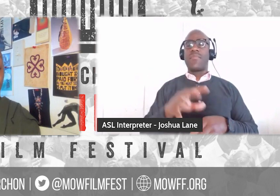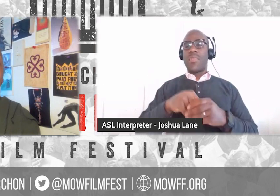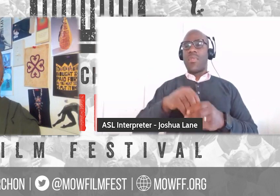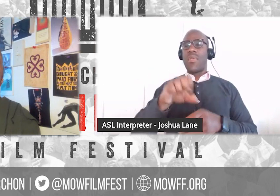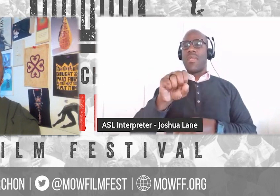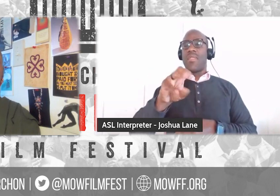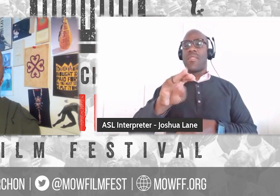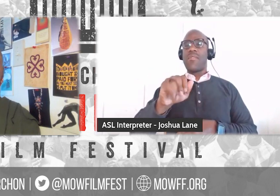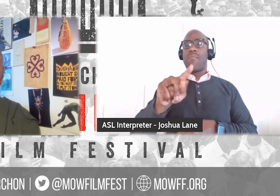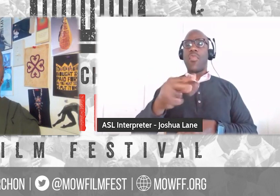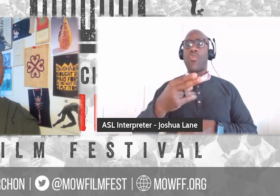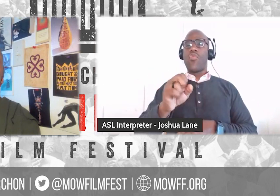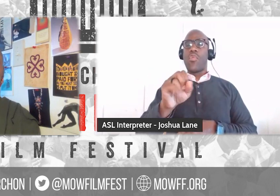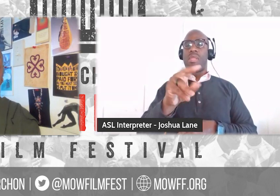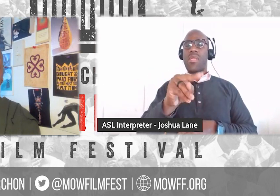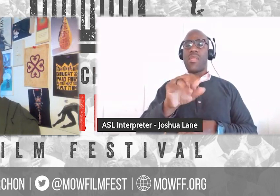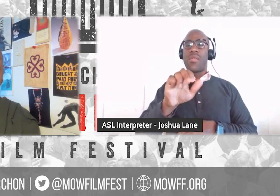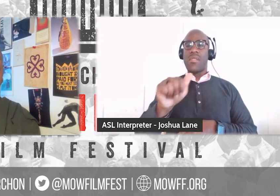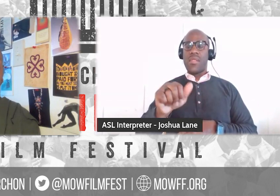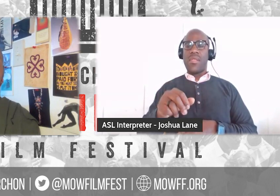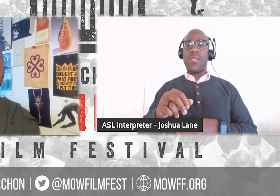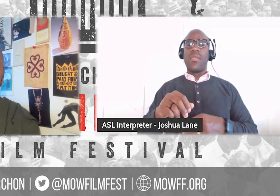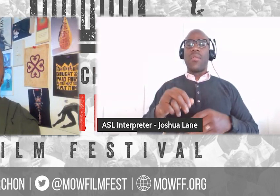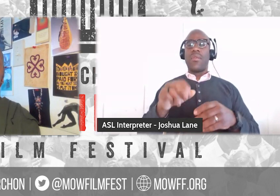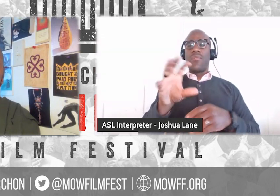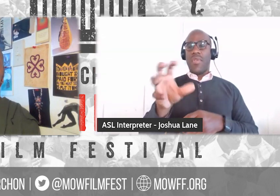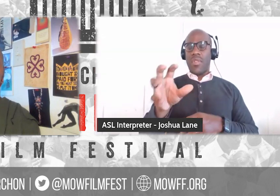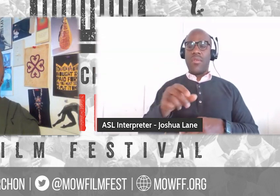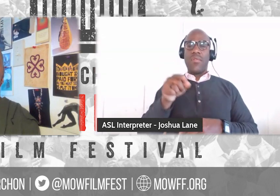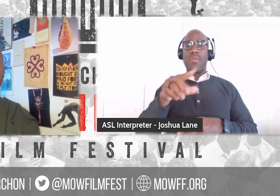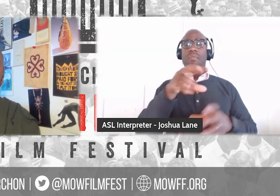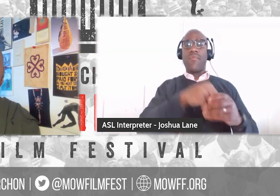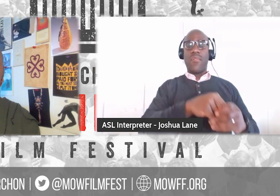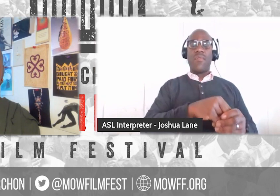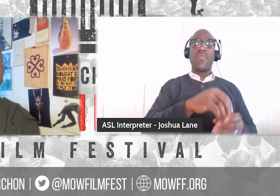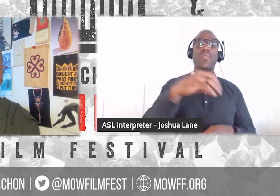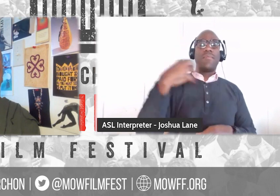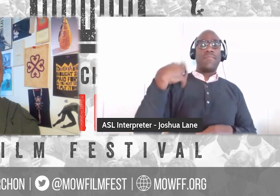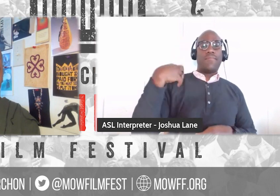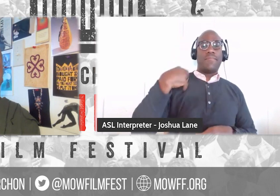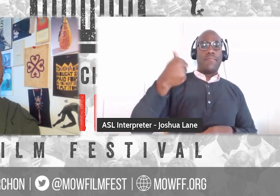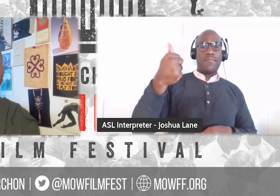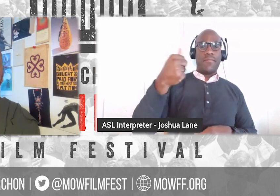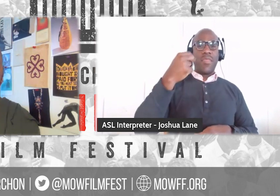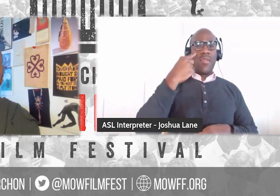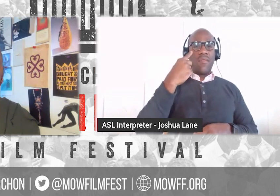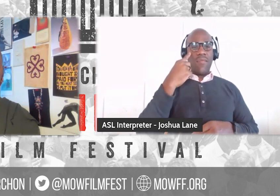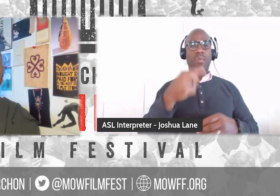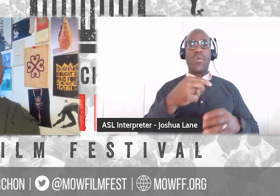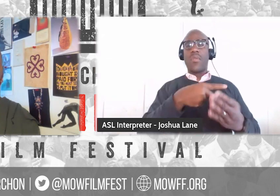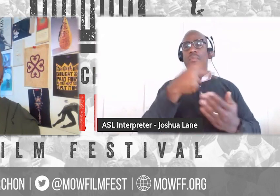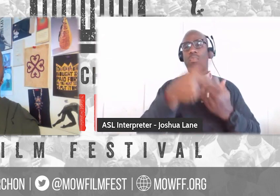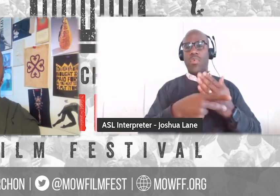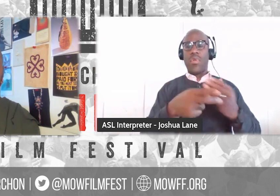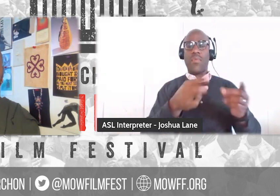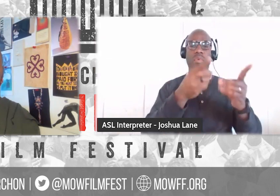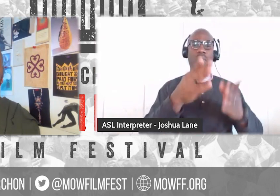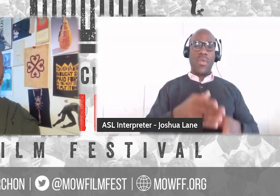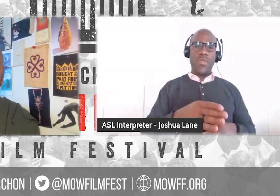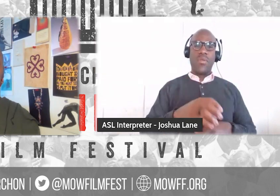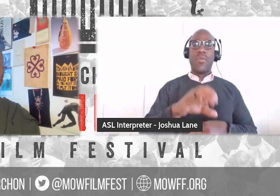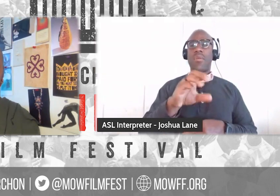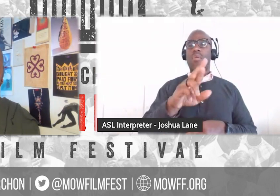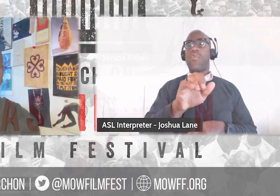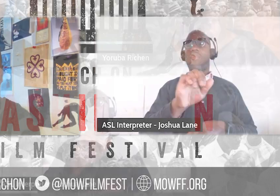at the Craig Newmark Graduate School of Journalism at the City University of New York. Please welcome